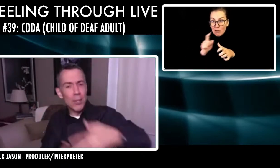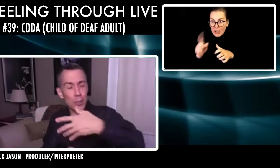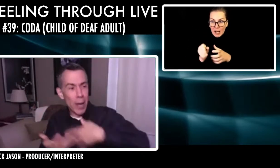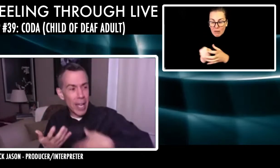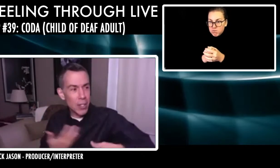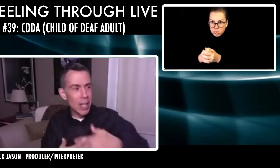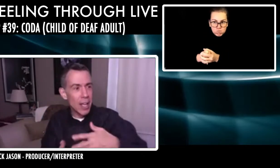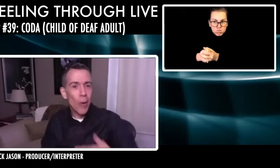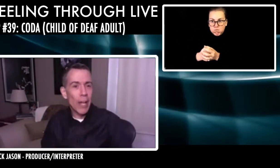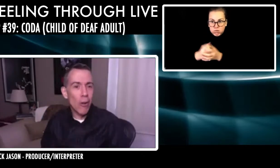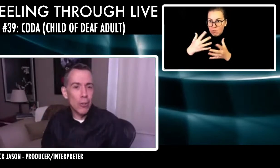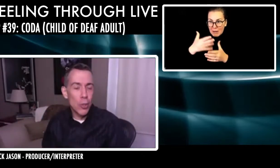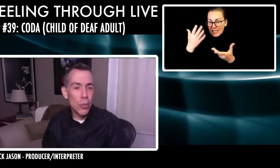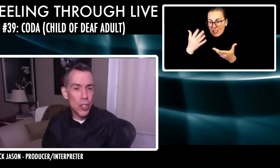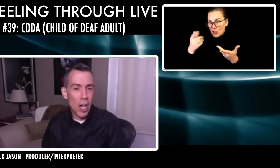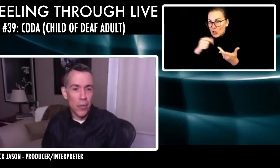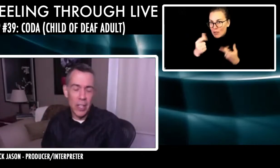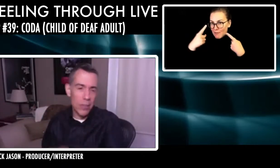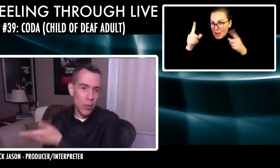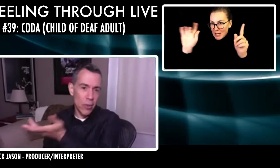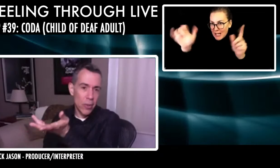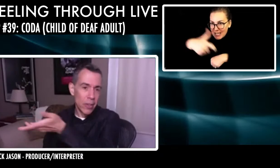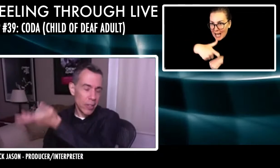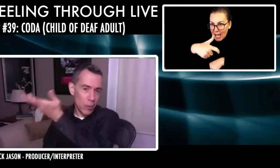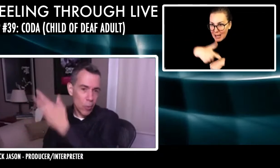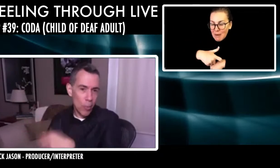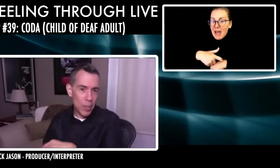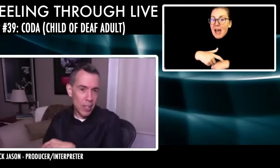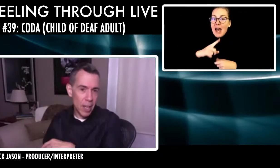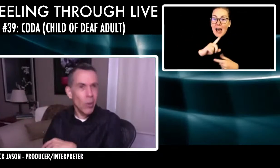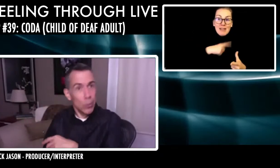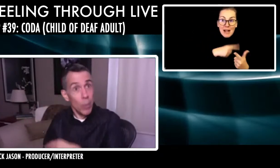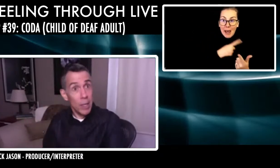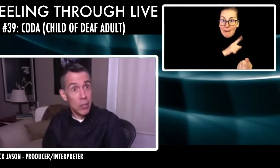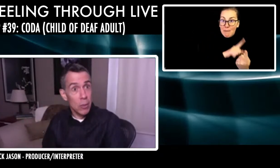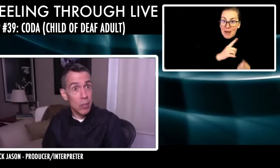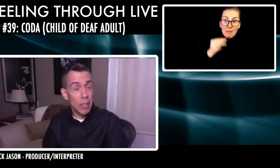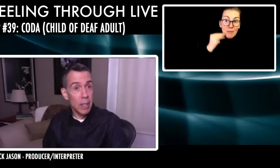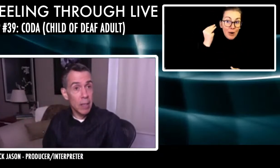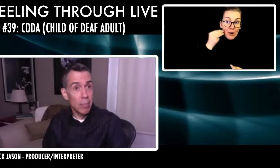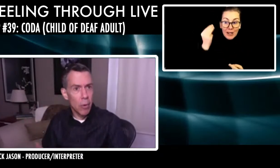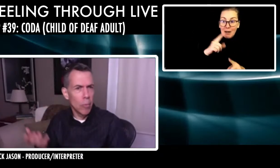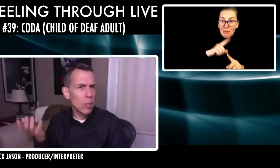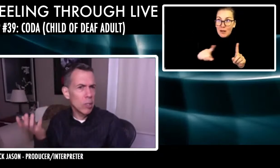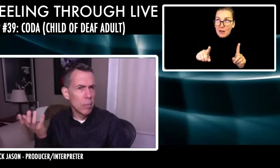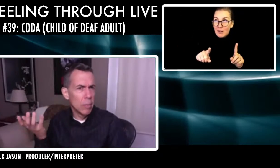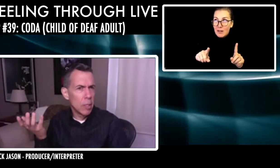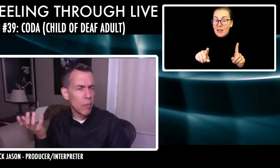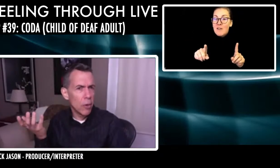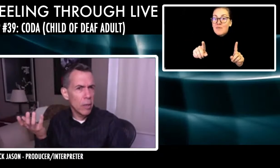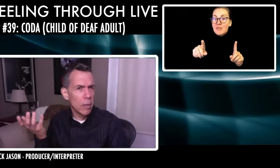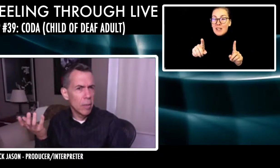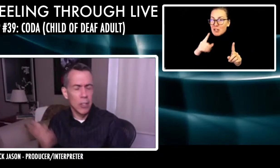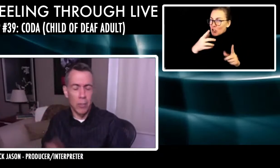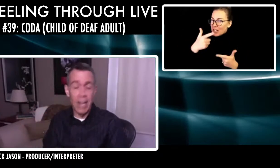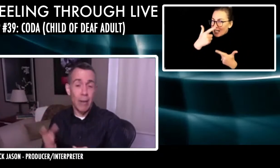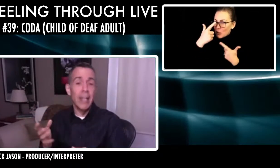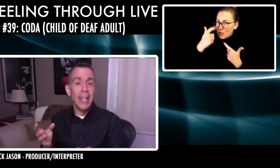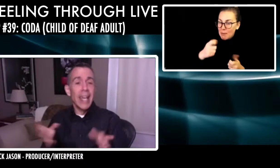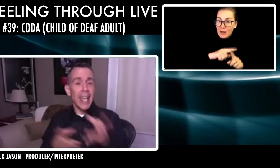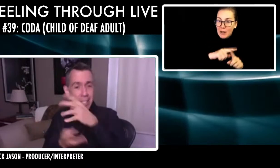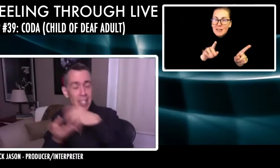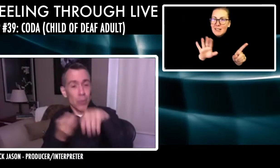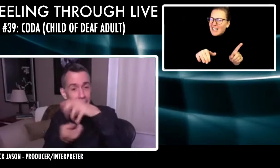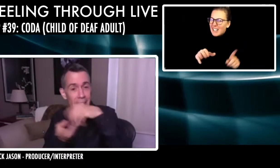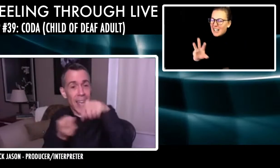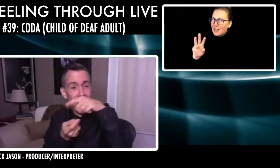became a strange, what I call Jewish geography, even though they're, you know, Whoopi is not, well, Whoopi is Jewish or was converted or not sure. But anyway,